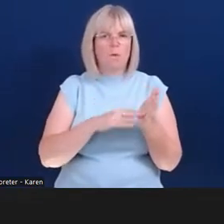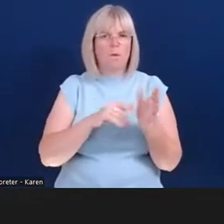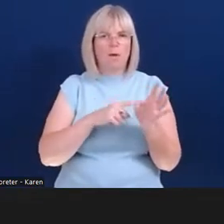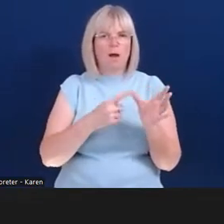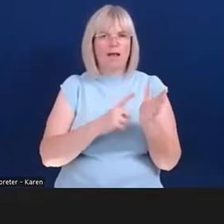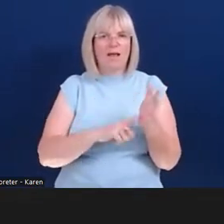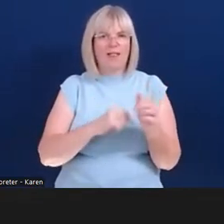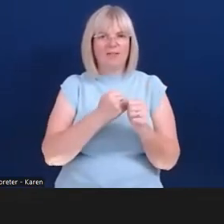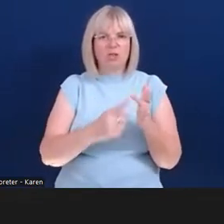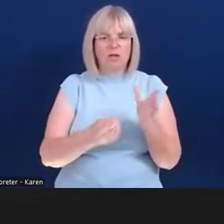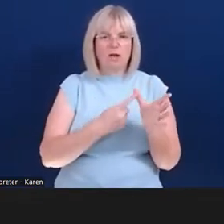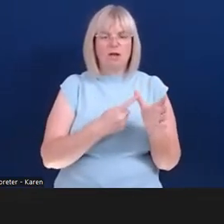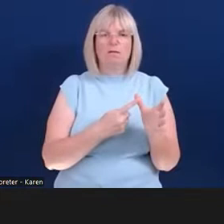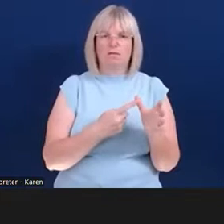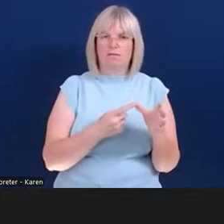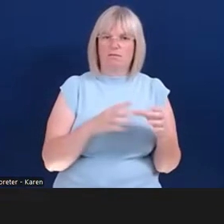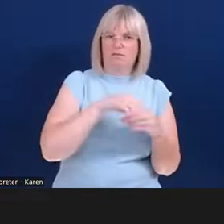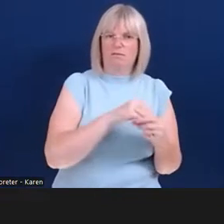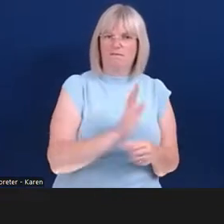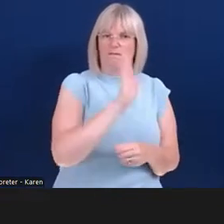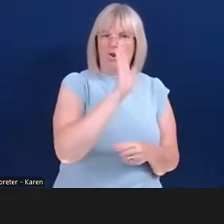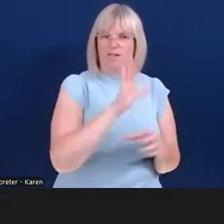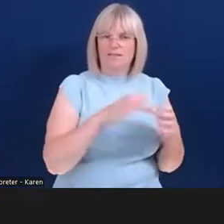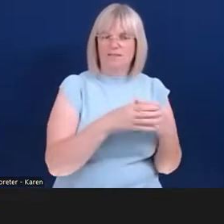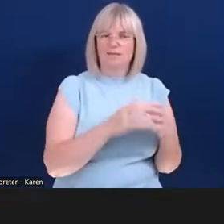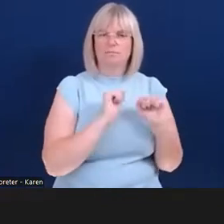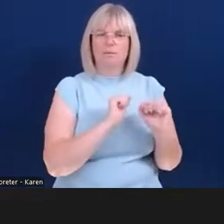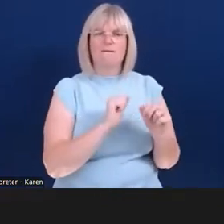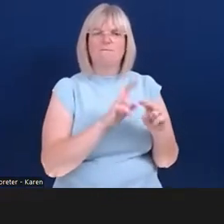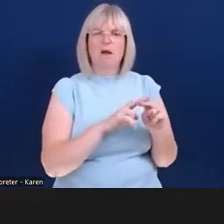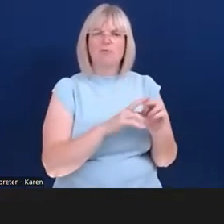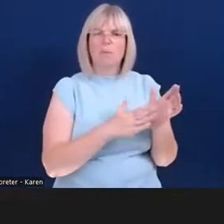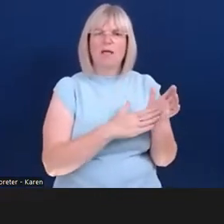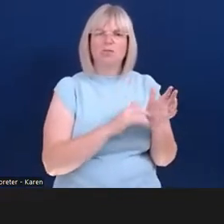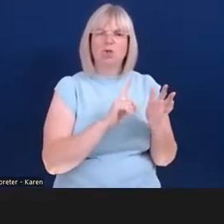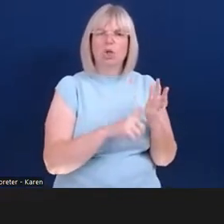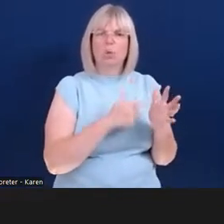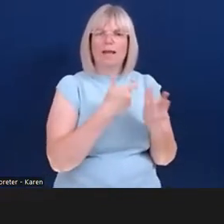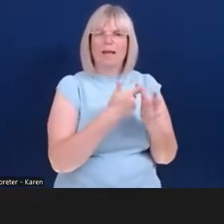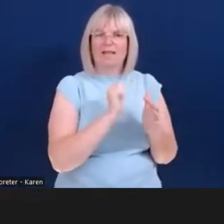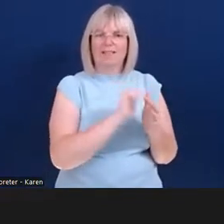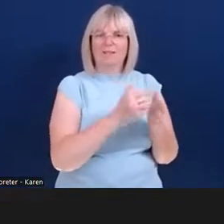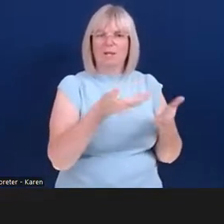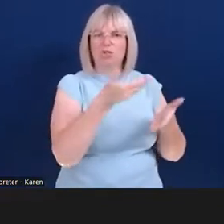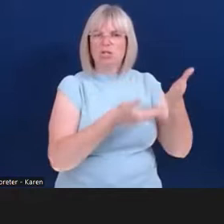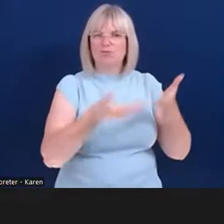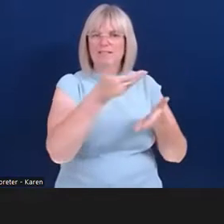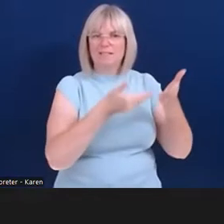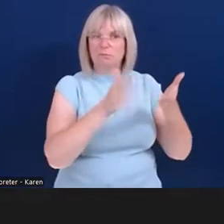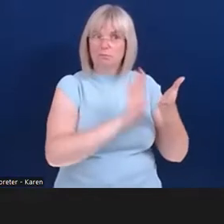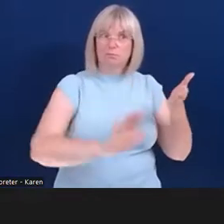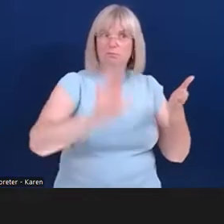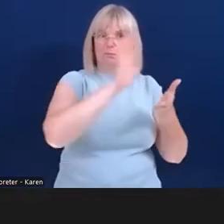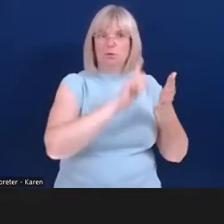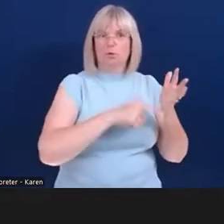Fibromyalgia Action UK is a charity. It's a national charity based throughout the UK that's looking at different ways to enable people to